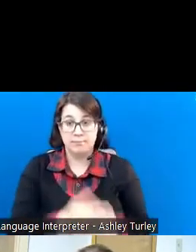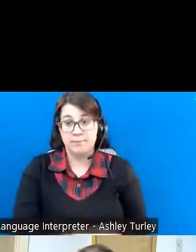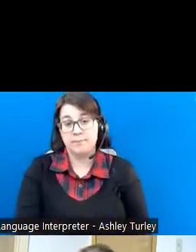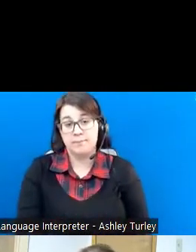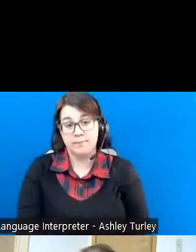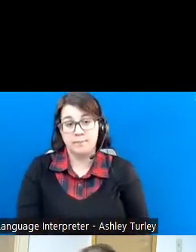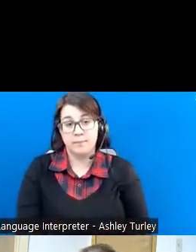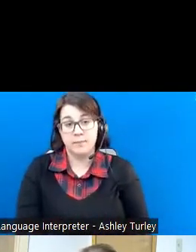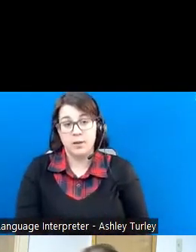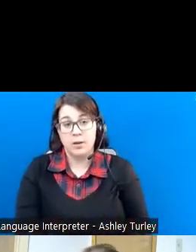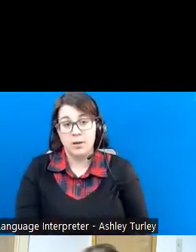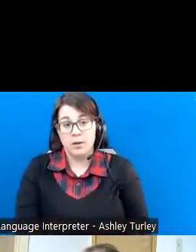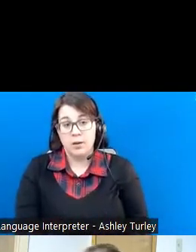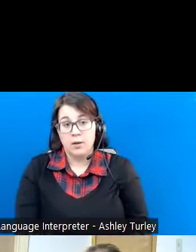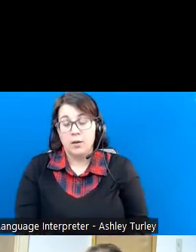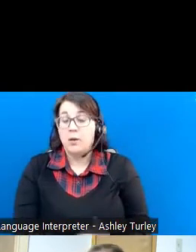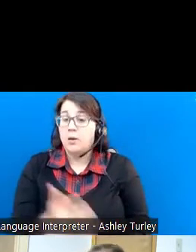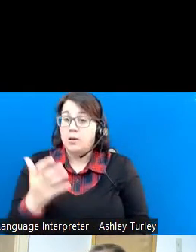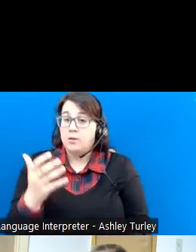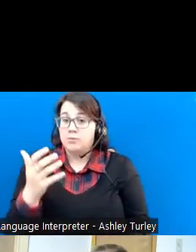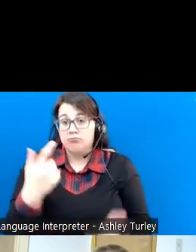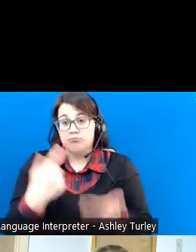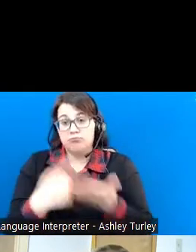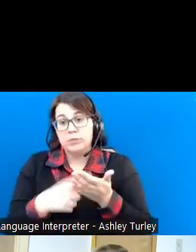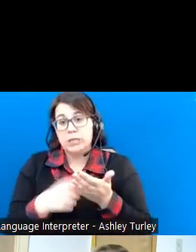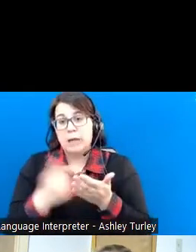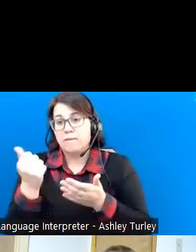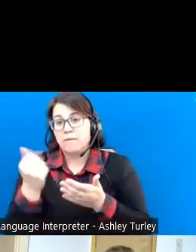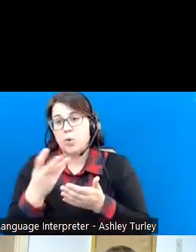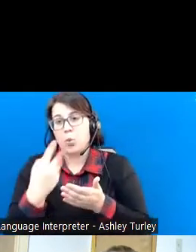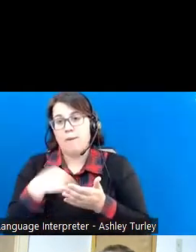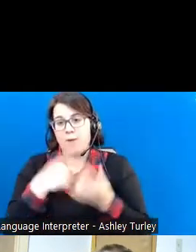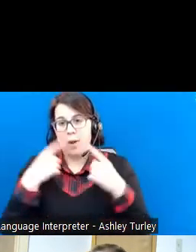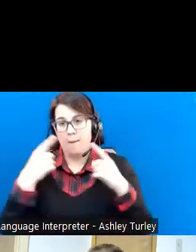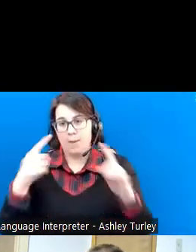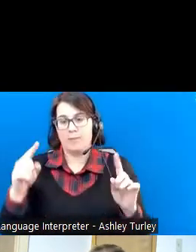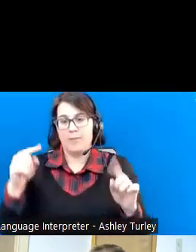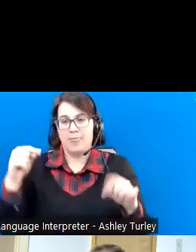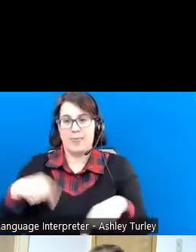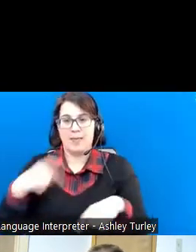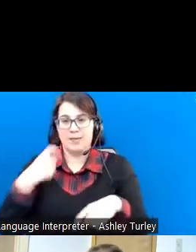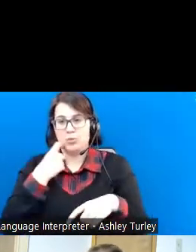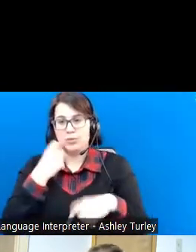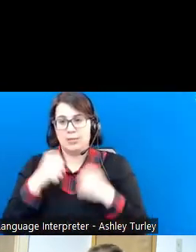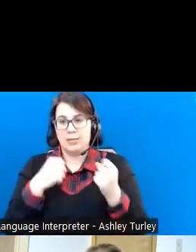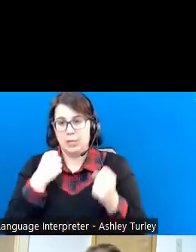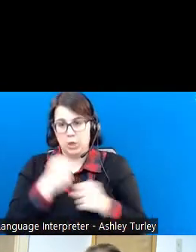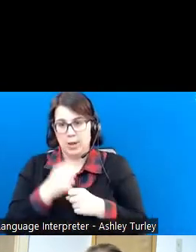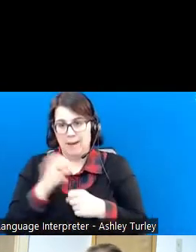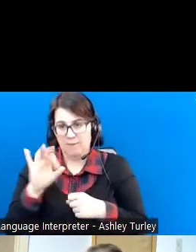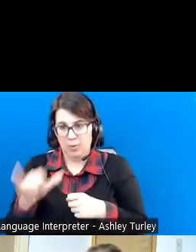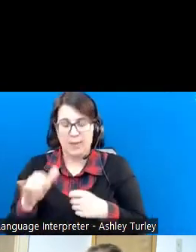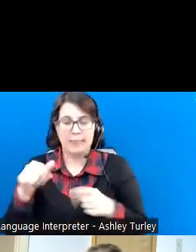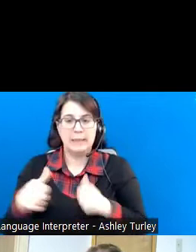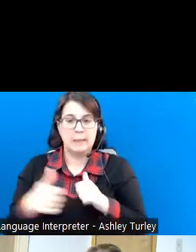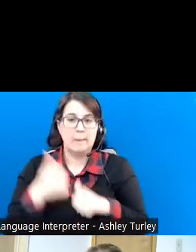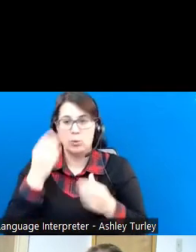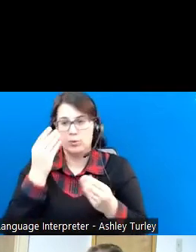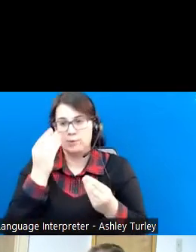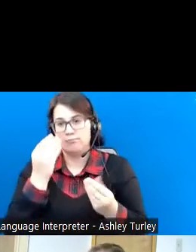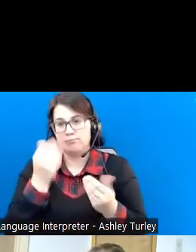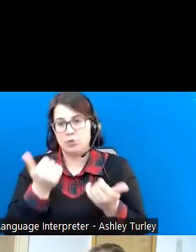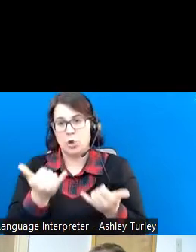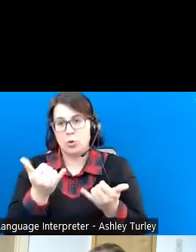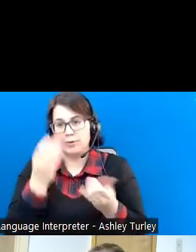Just wanted to go over just a few of our accomplishments in our last physical year. This is the most current data that we have.